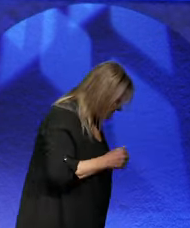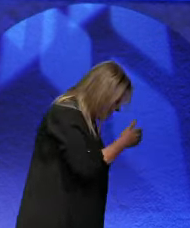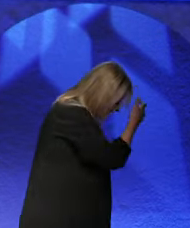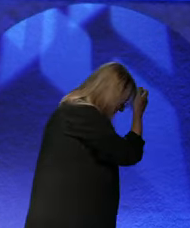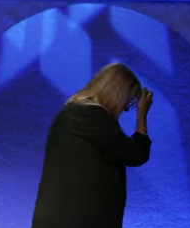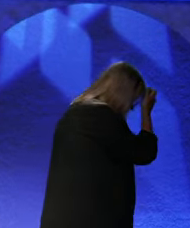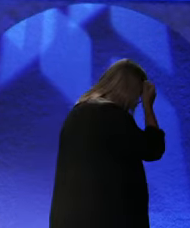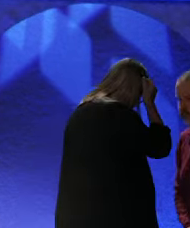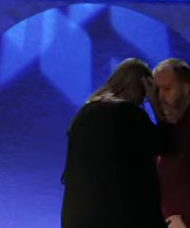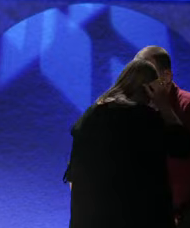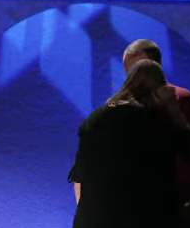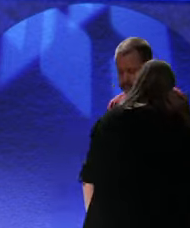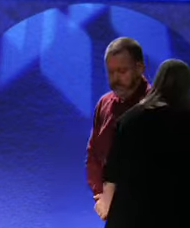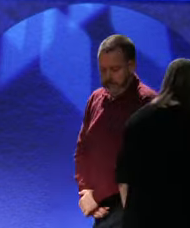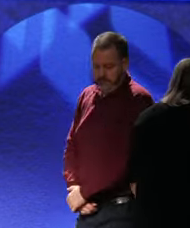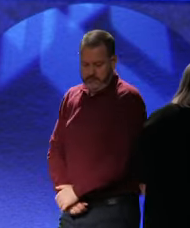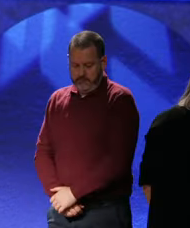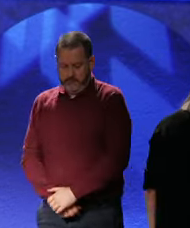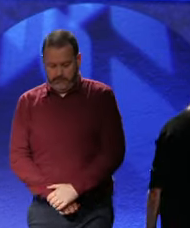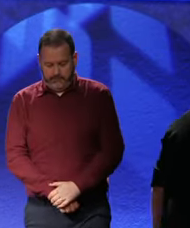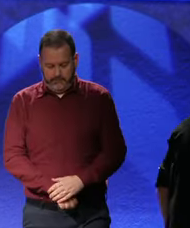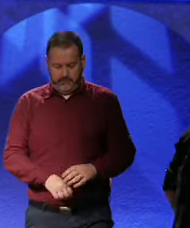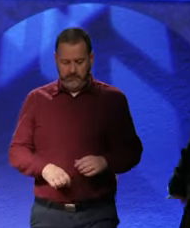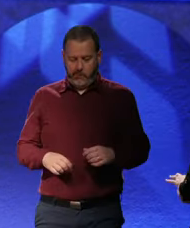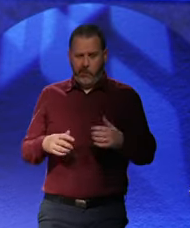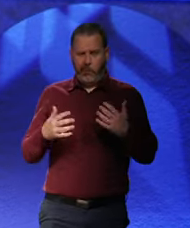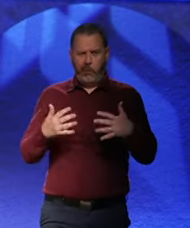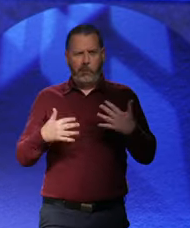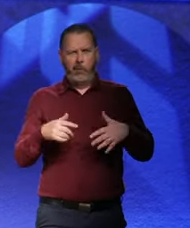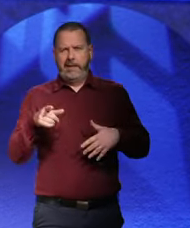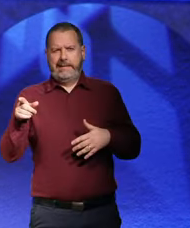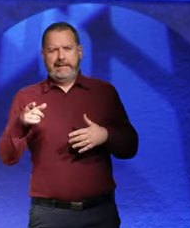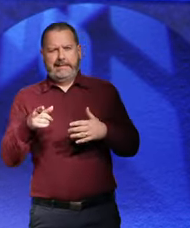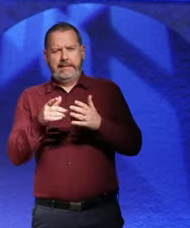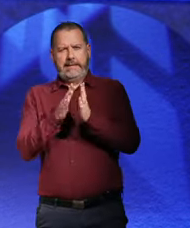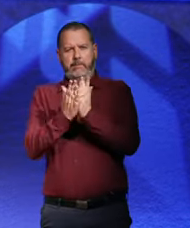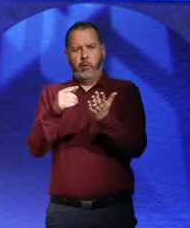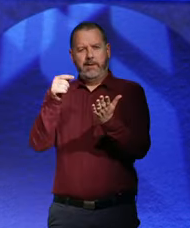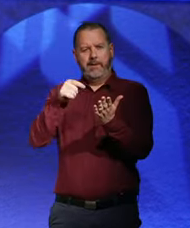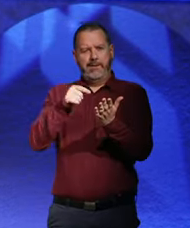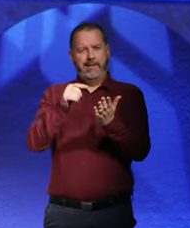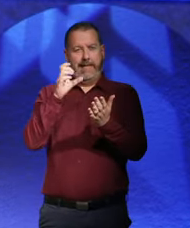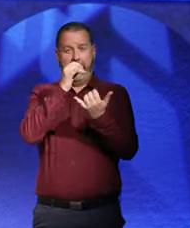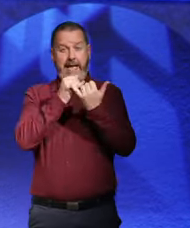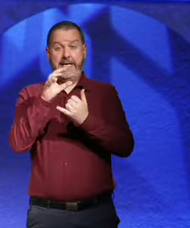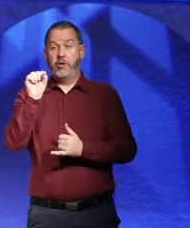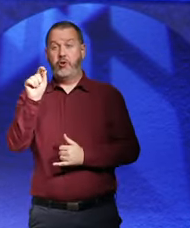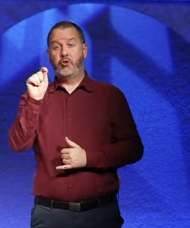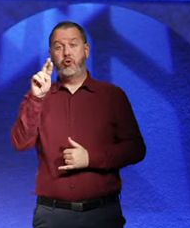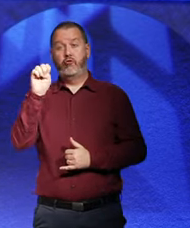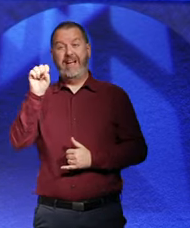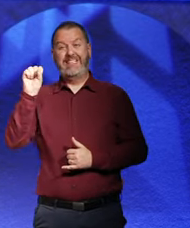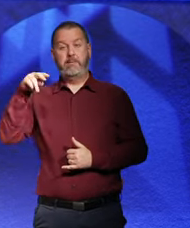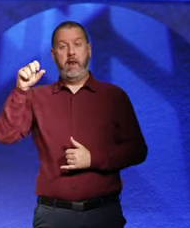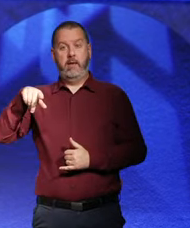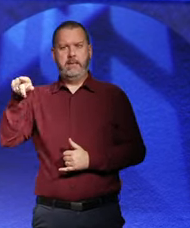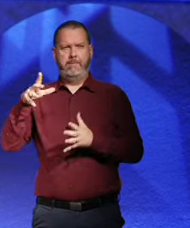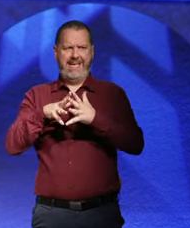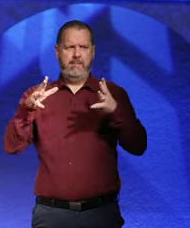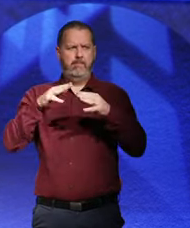if there's a kind of, I don't know, it seems silly to say a star of the book, but it's almost like he is. He's the major politician. so, yeah. I think the